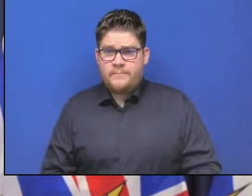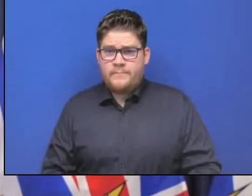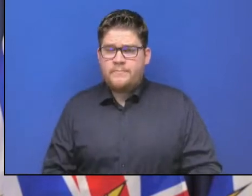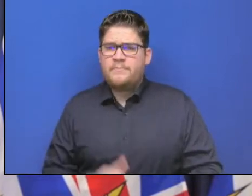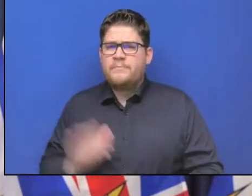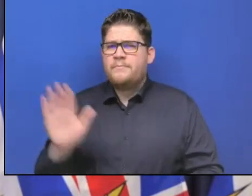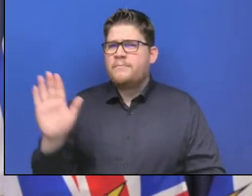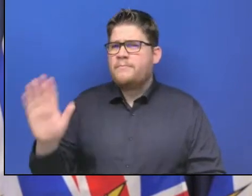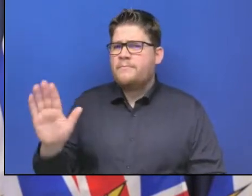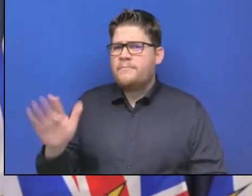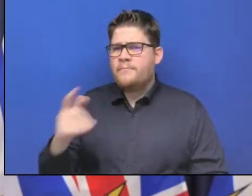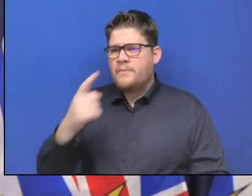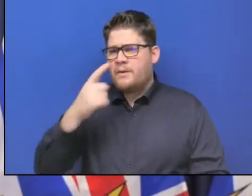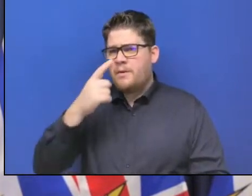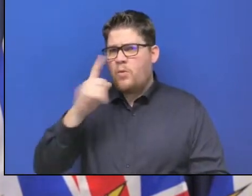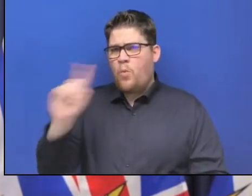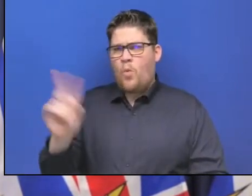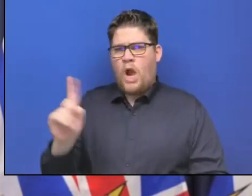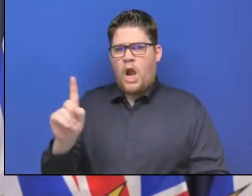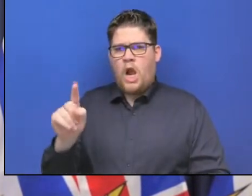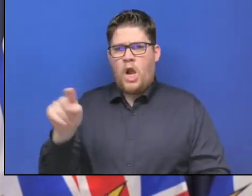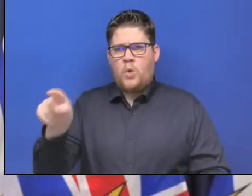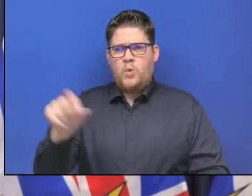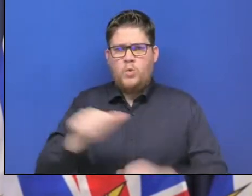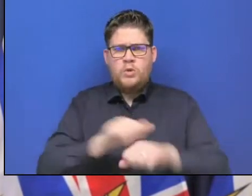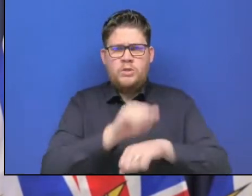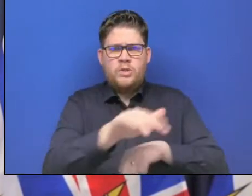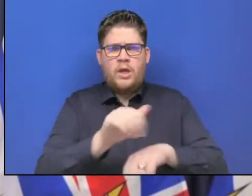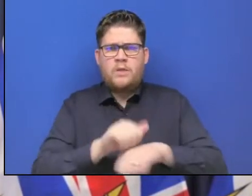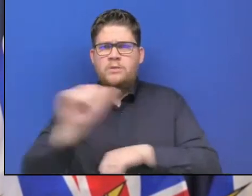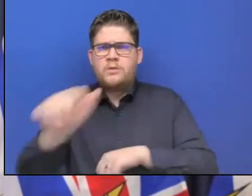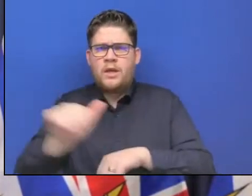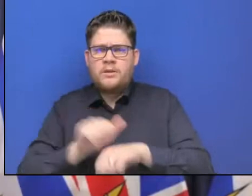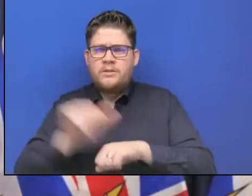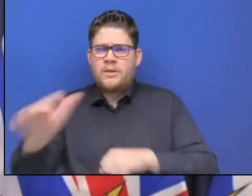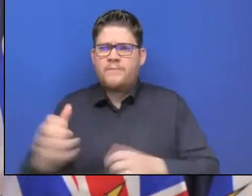deployed so far? How many communities and what exactly they're doing on the ground?